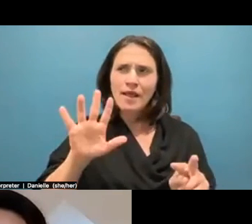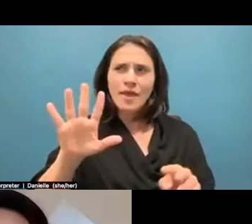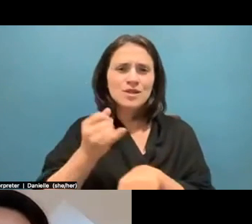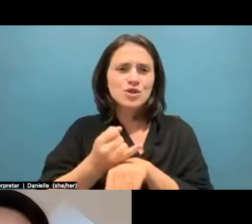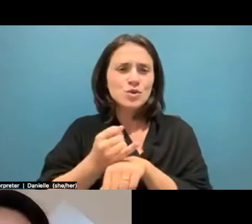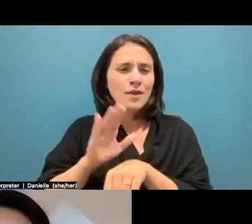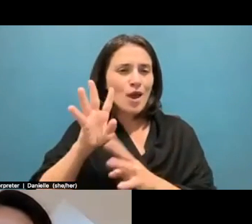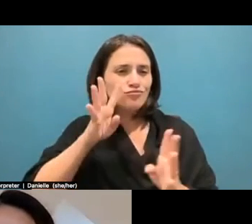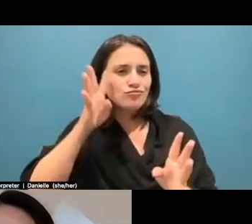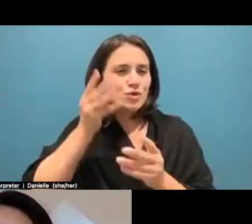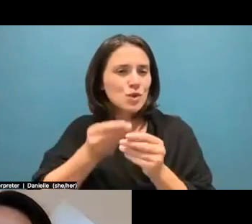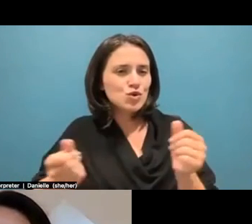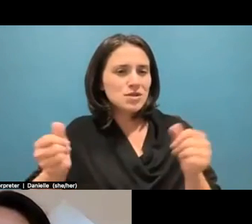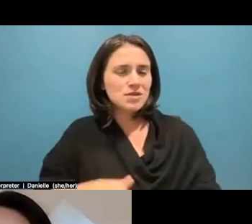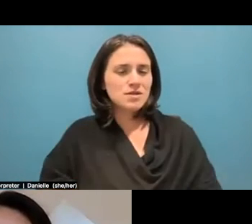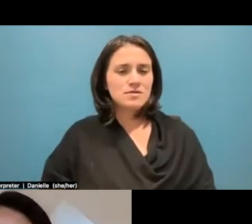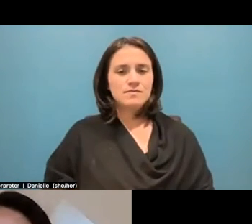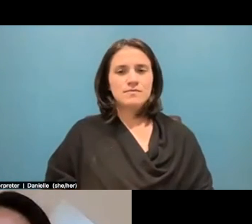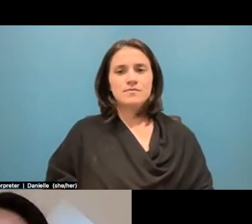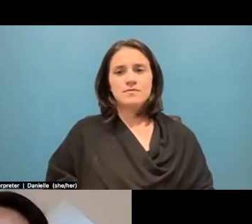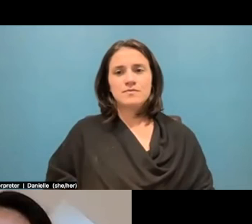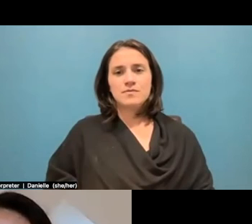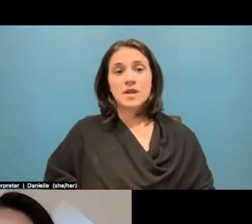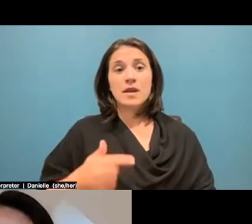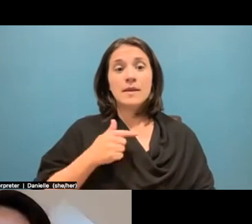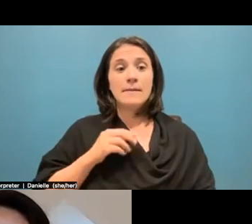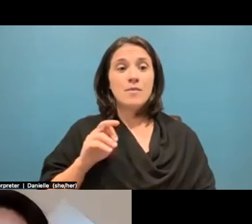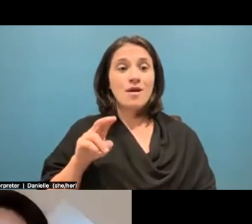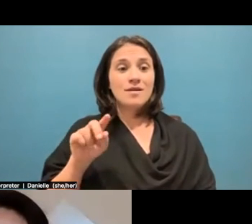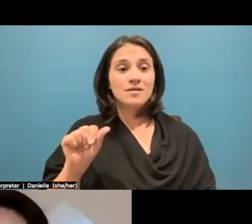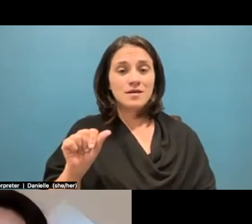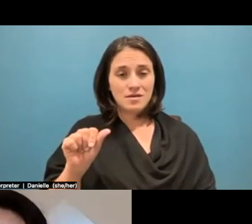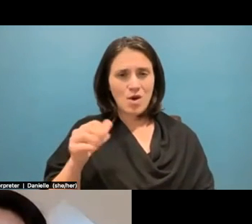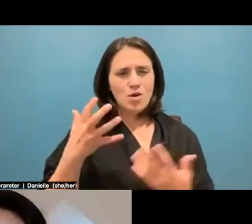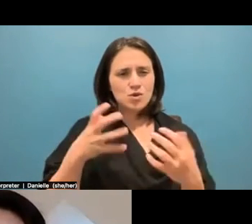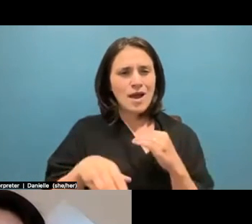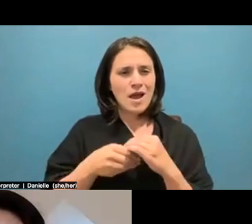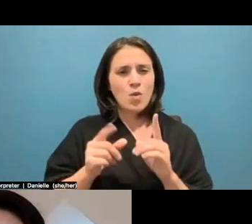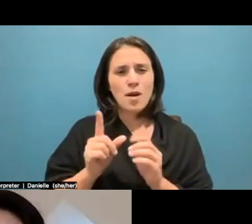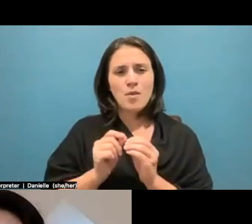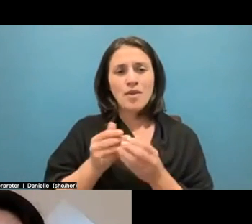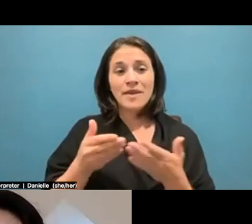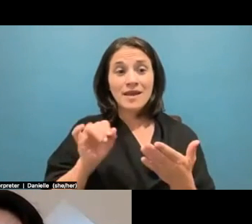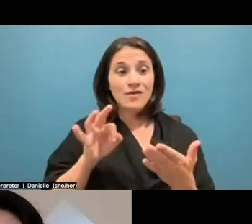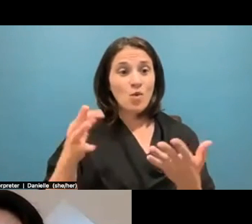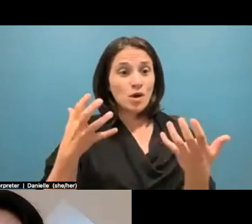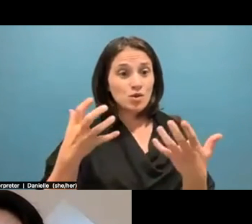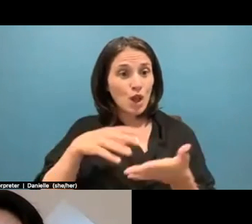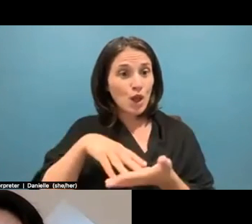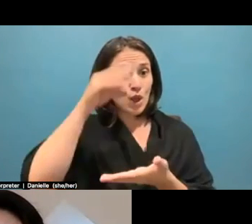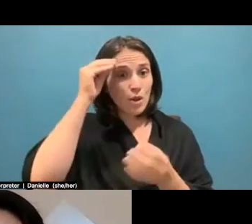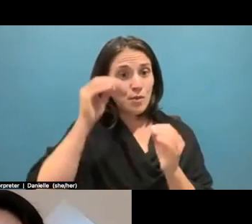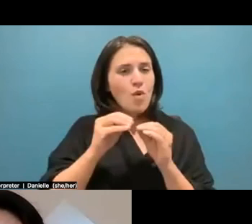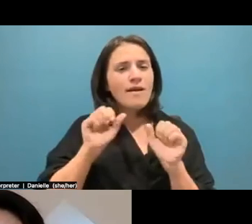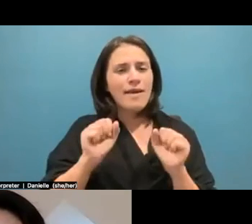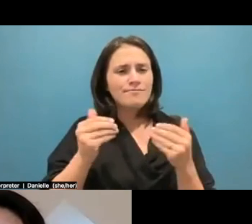Marquetta, did you have something else you'd like to add? Yes. I'll just say, um, and just one more thing, if you want to learn a little bit more, you can watch the film Freedom